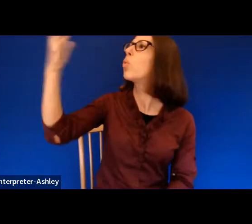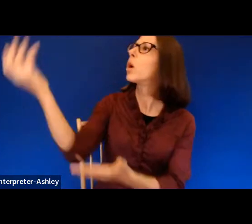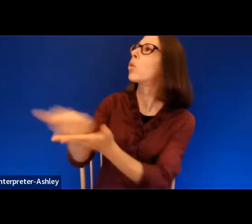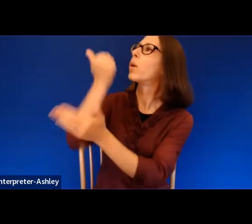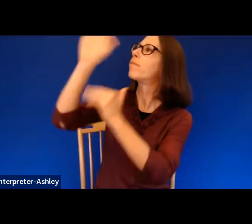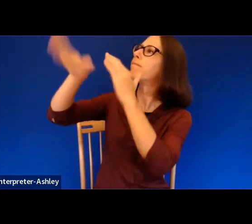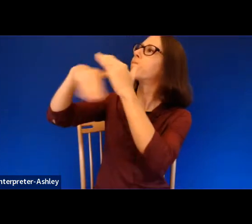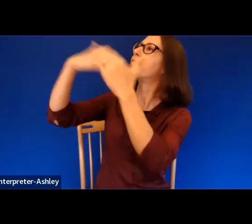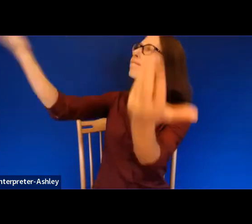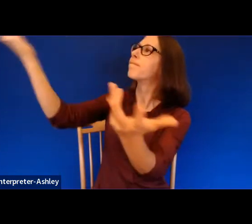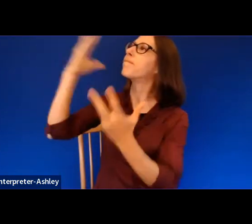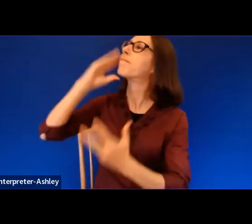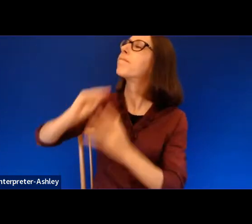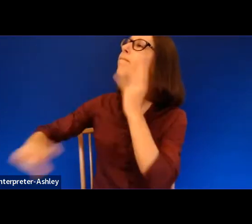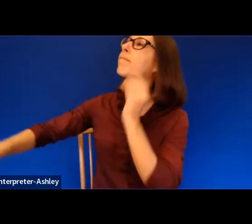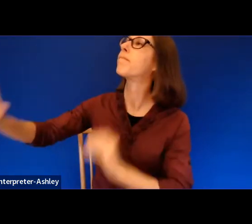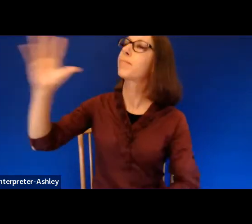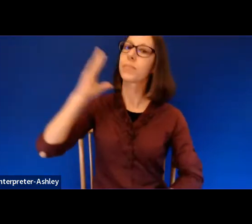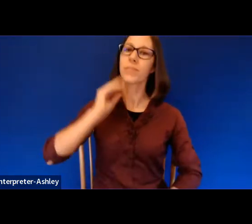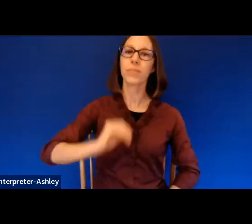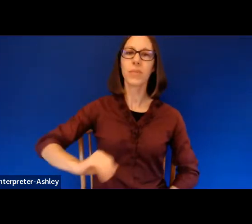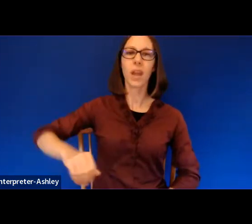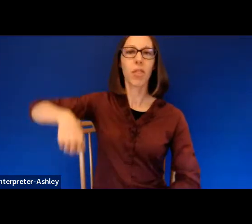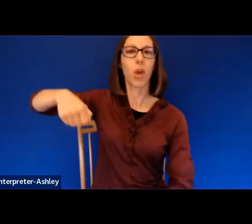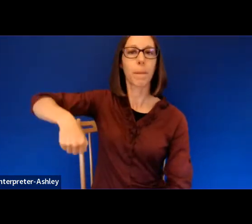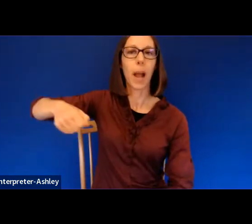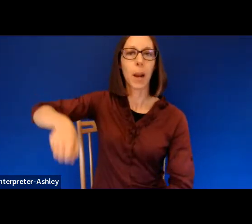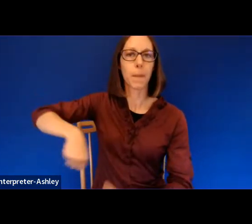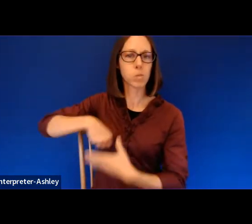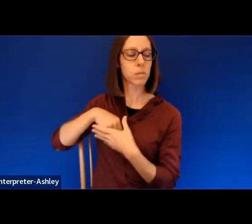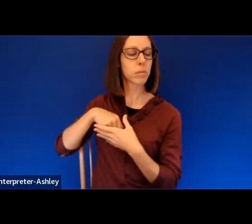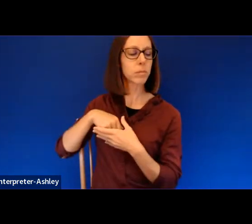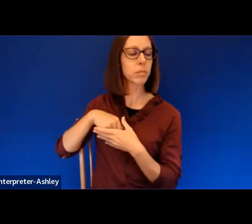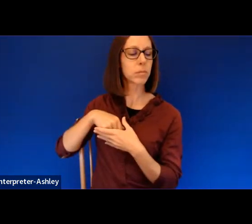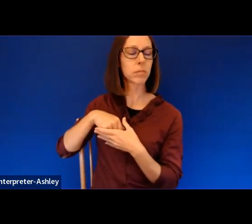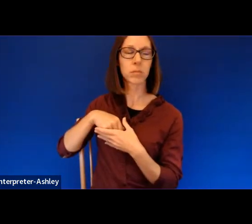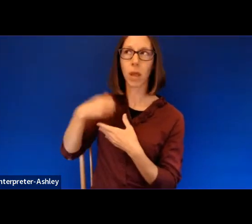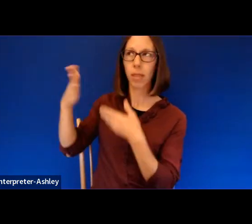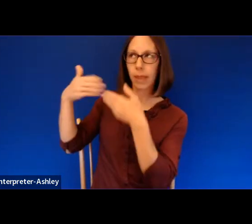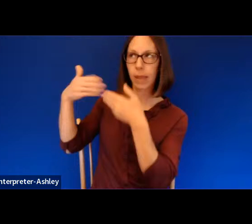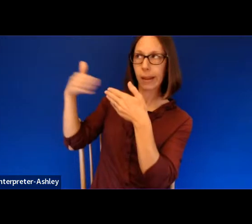tight to their pocketbooks at the pearly gates, just in case.